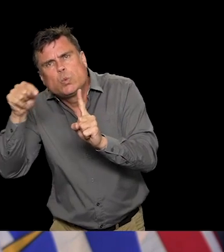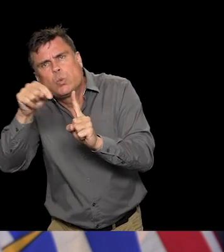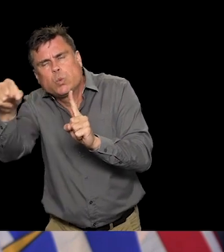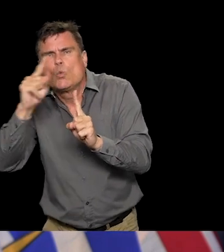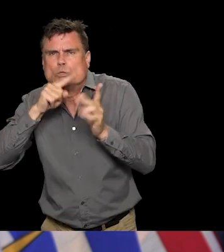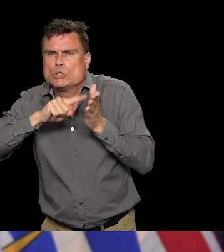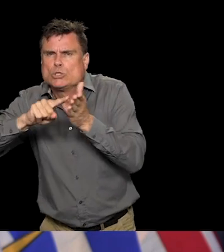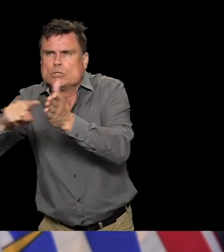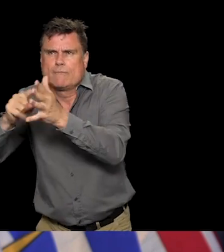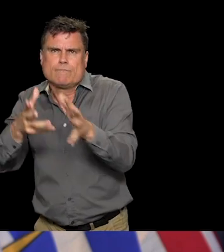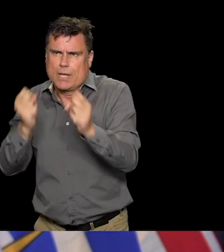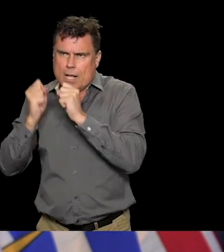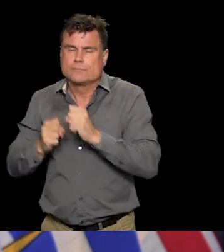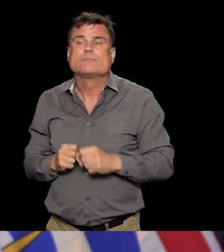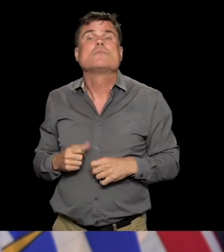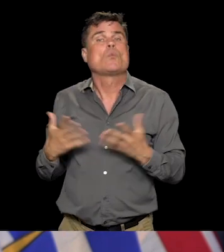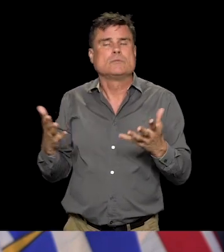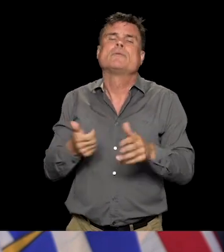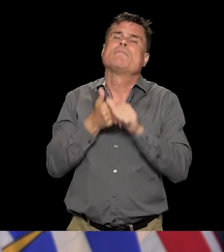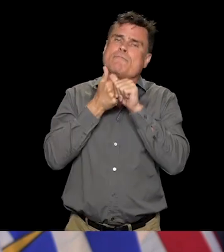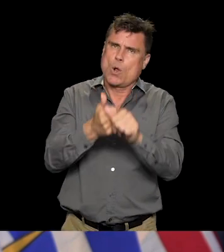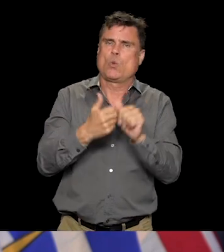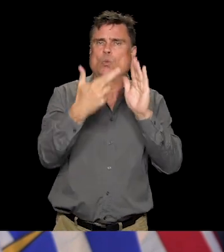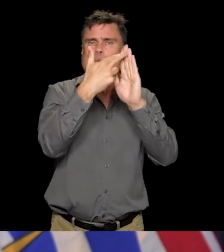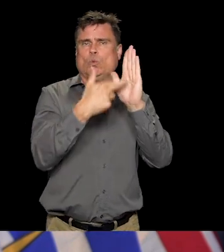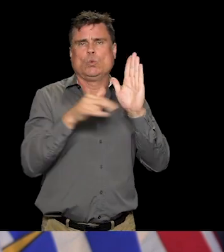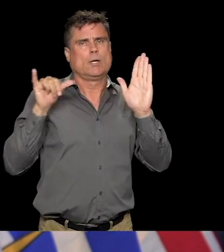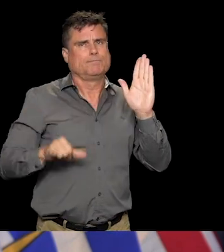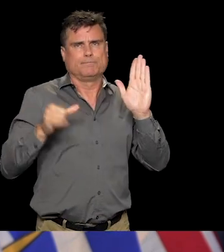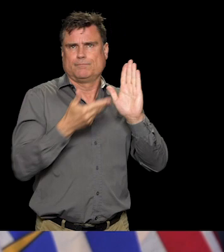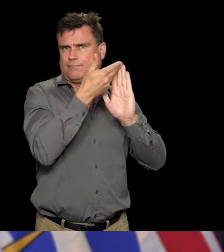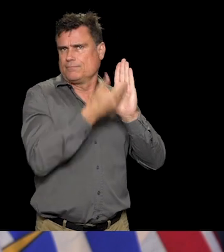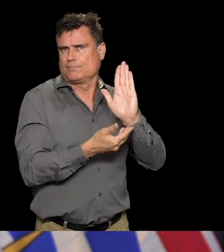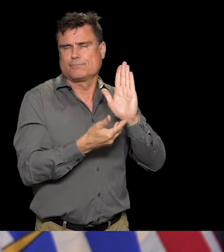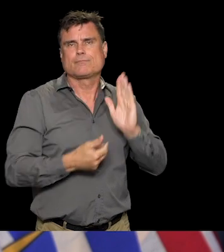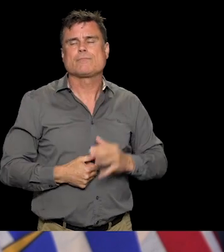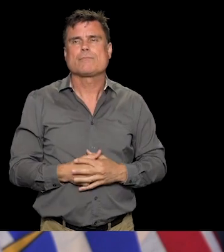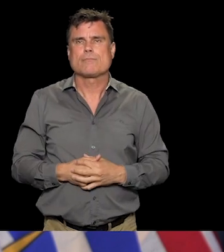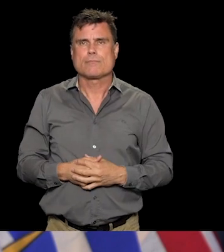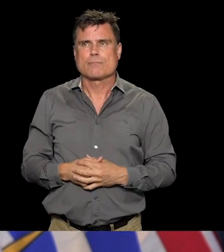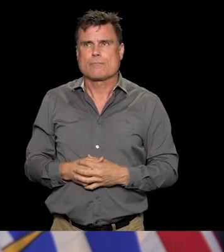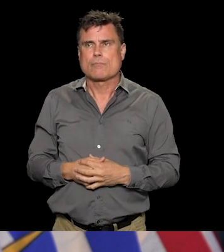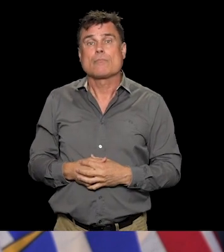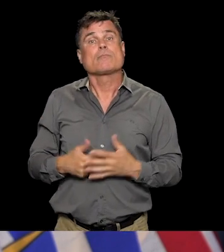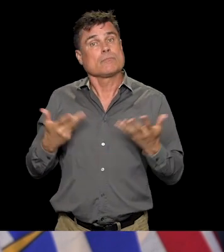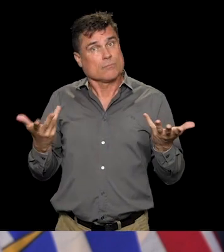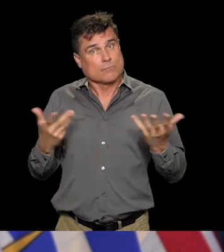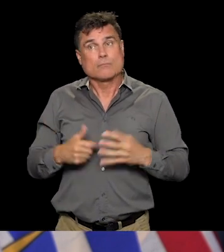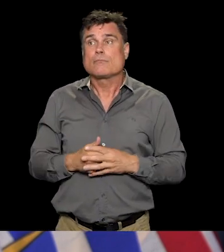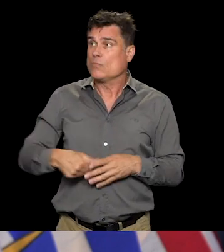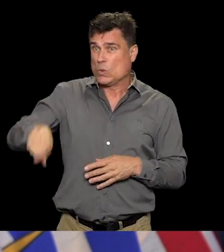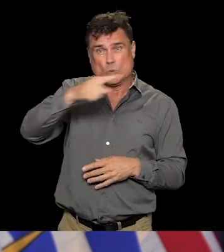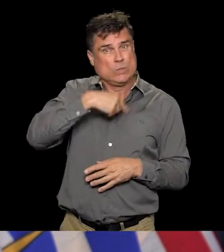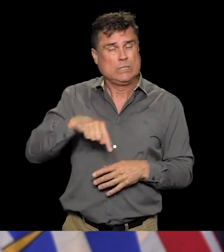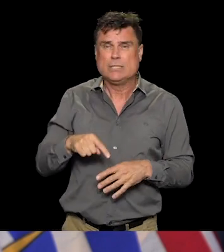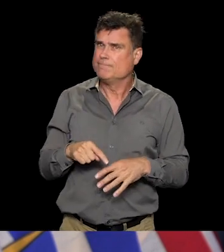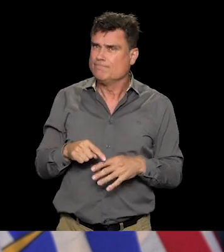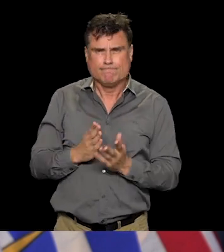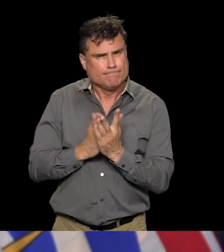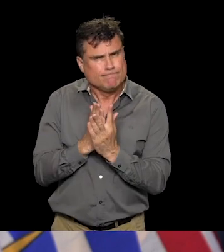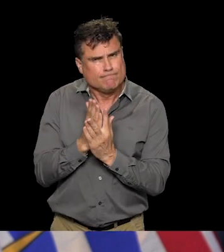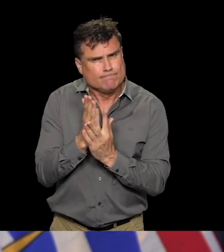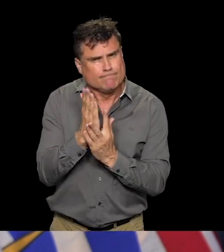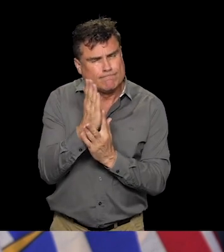to, given the situation that we're facing here in B.C. What all of us can do today and every day is to continue to assess